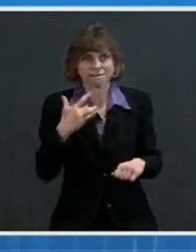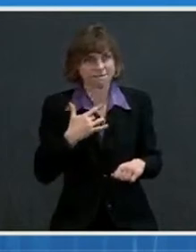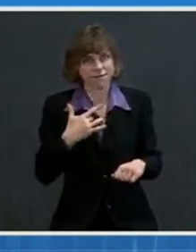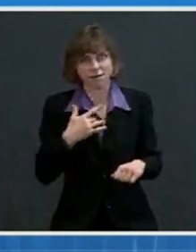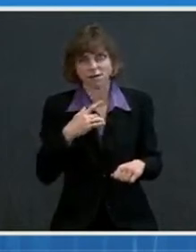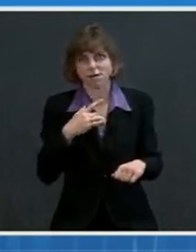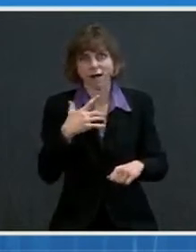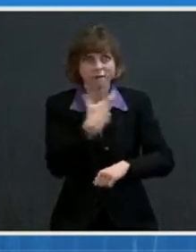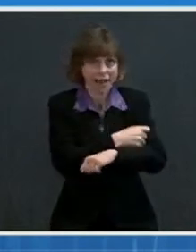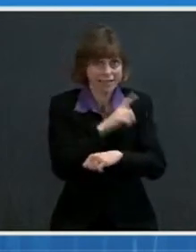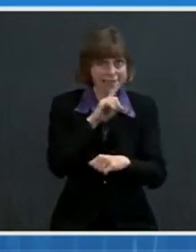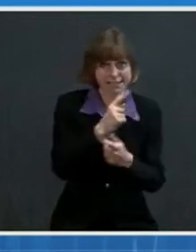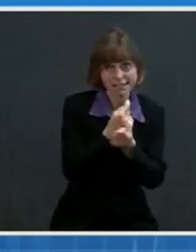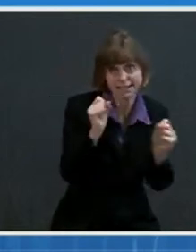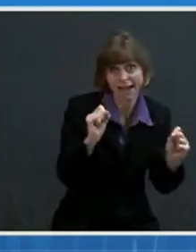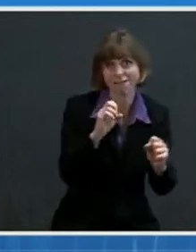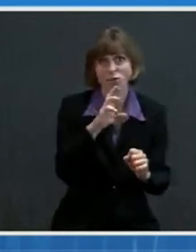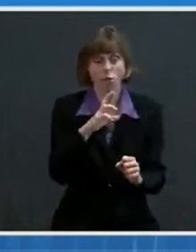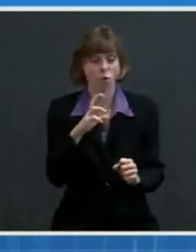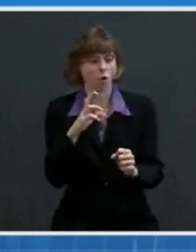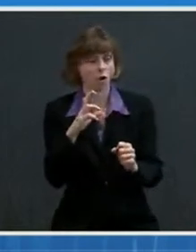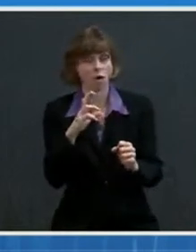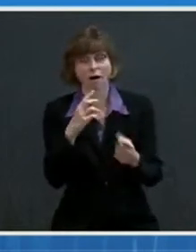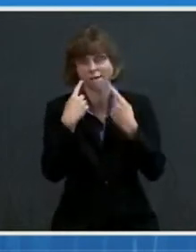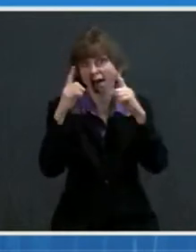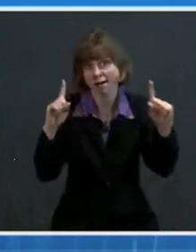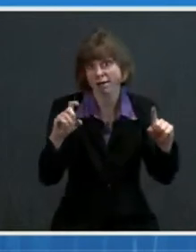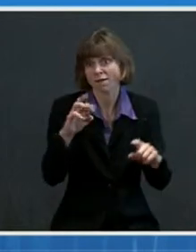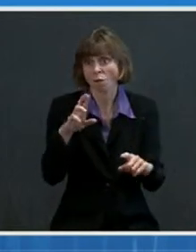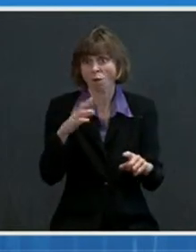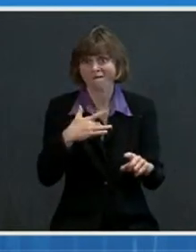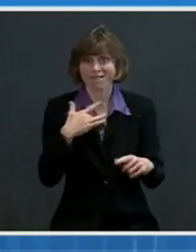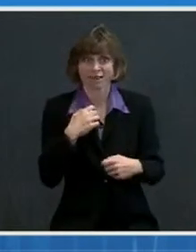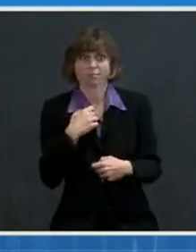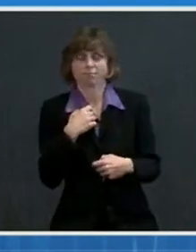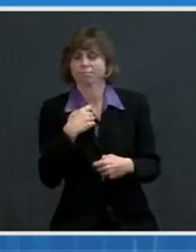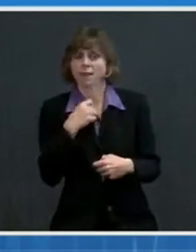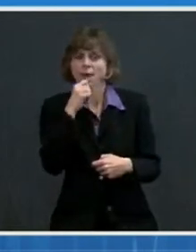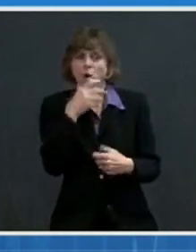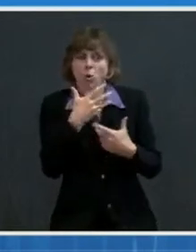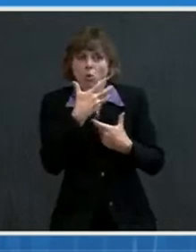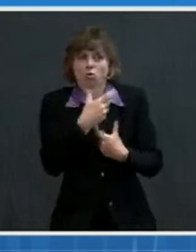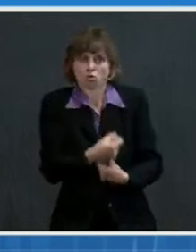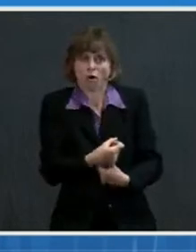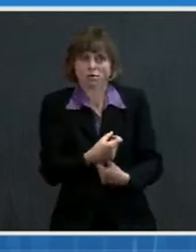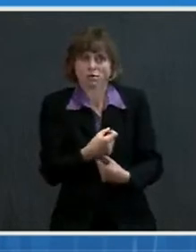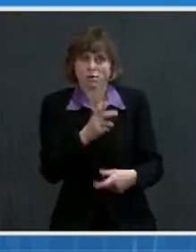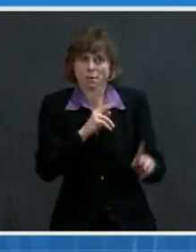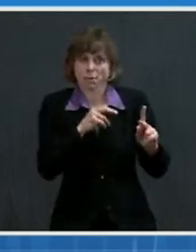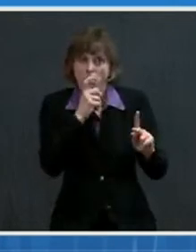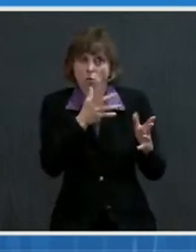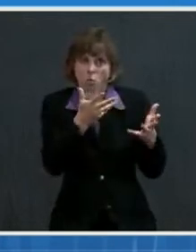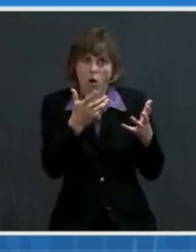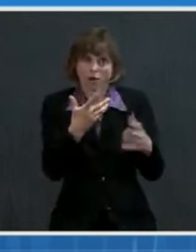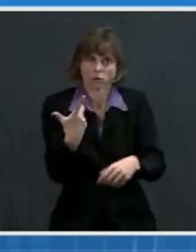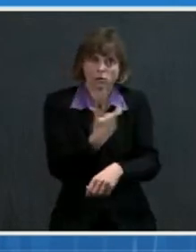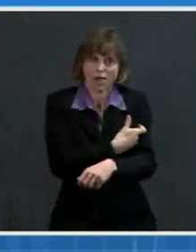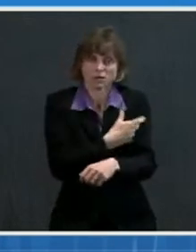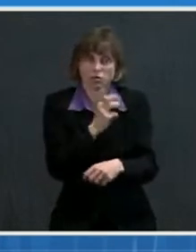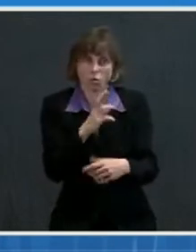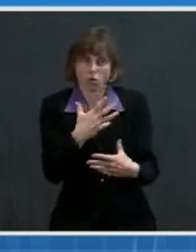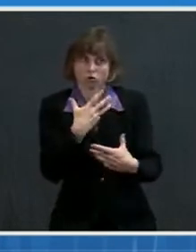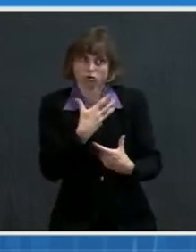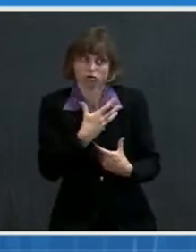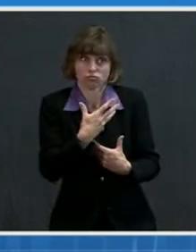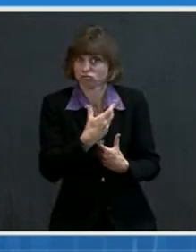inclined to trust the systems offering these vaccines, and less inclined to trust the government asking them to get vaccinated. So we